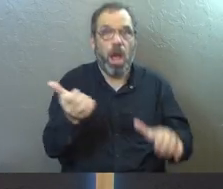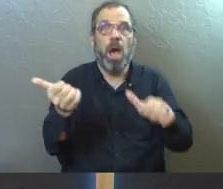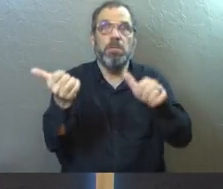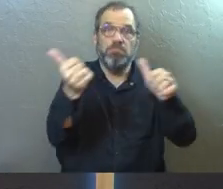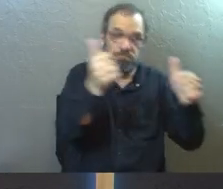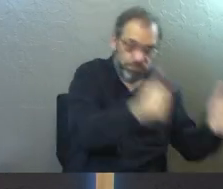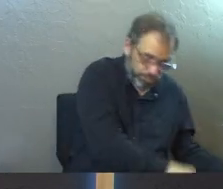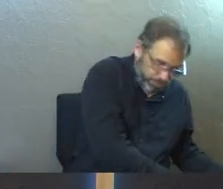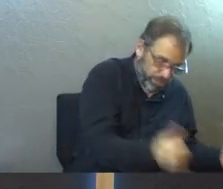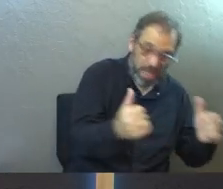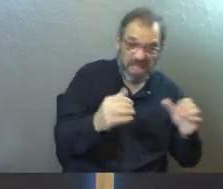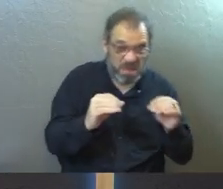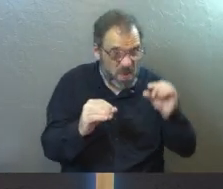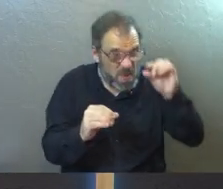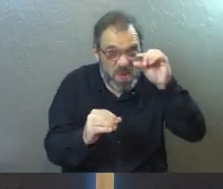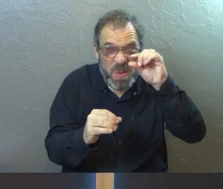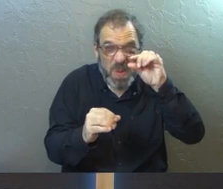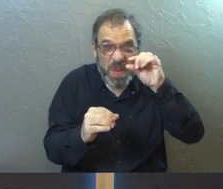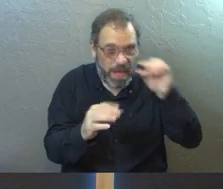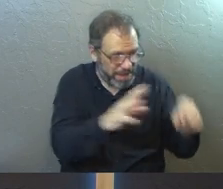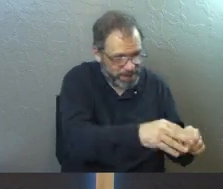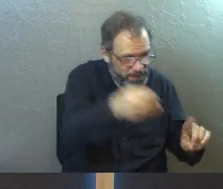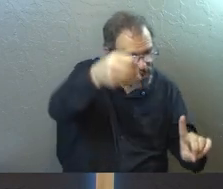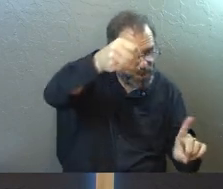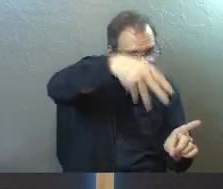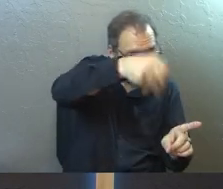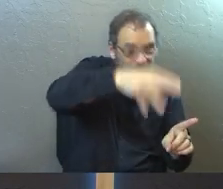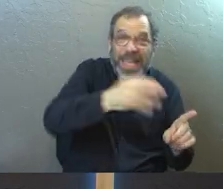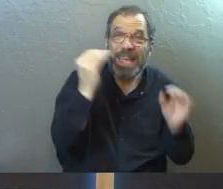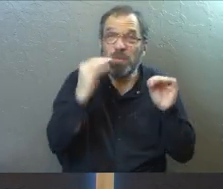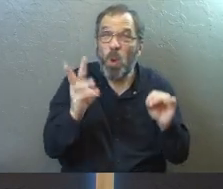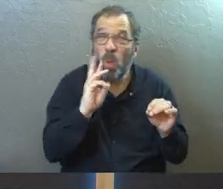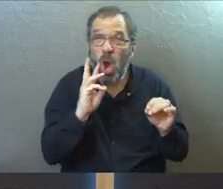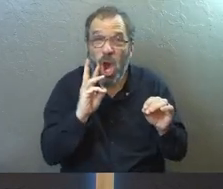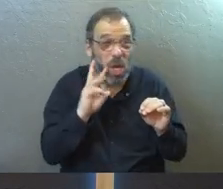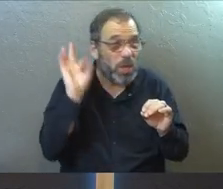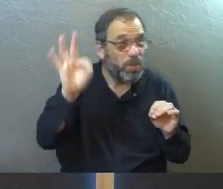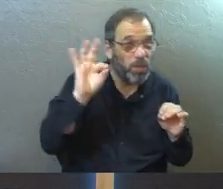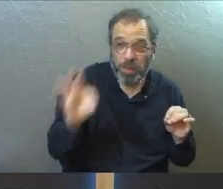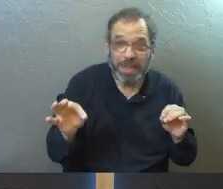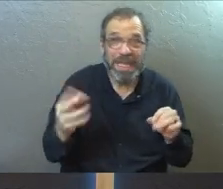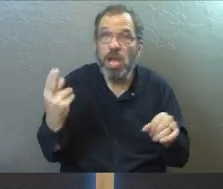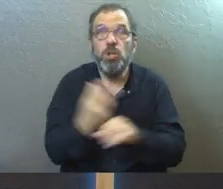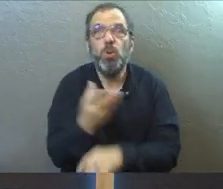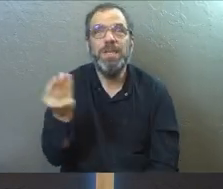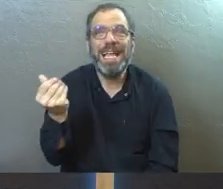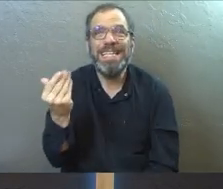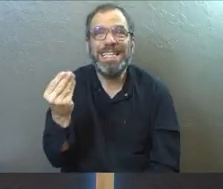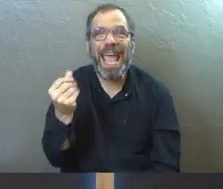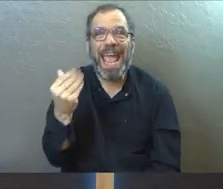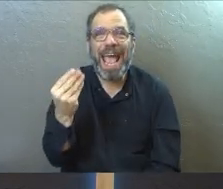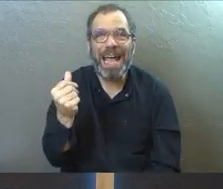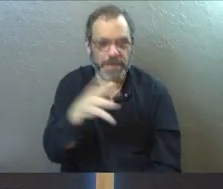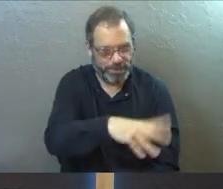immerse somebody. If there's not very much water, sprinkle them. If there's no water where you're preaching, use sand.